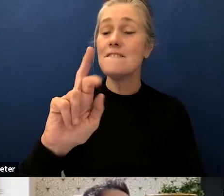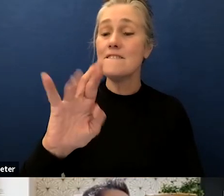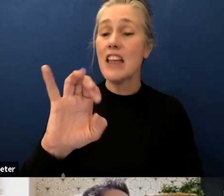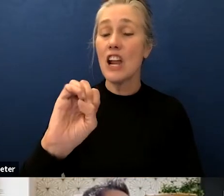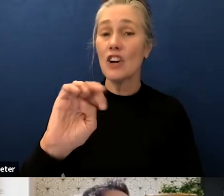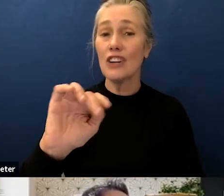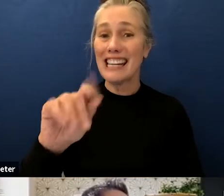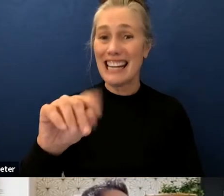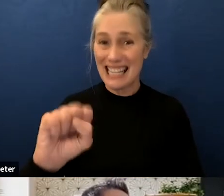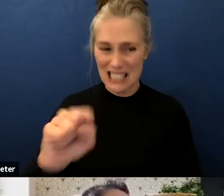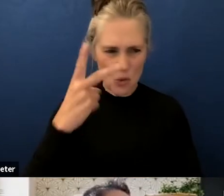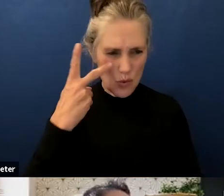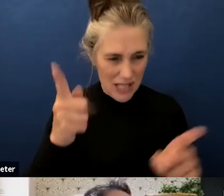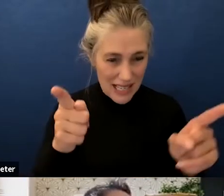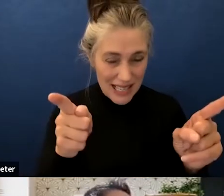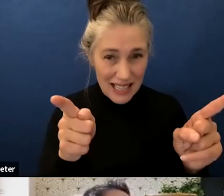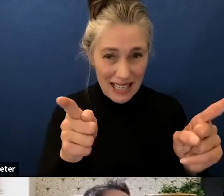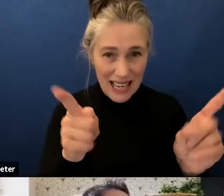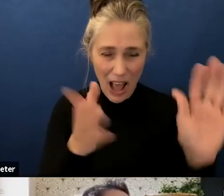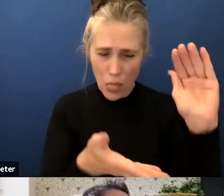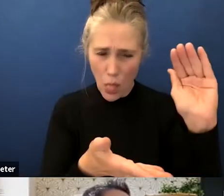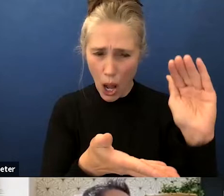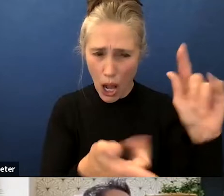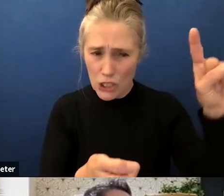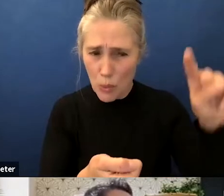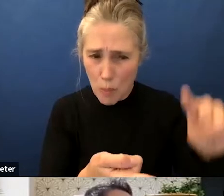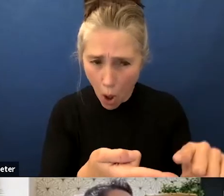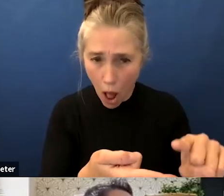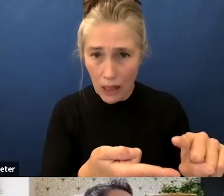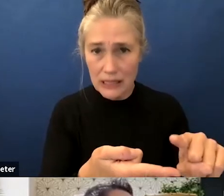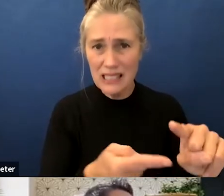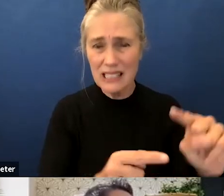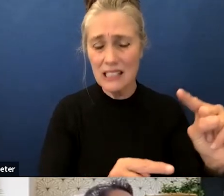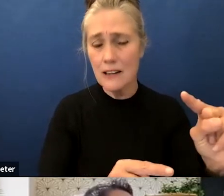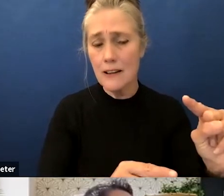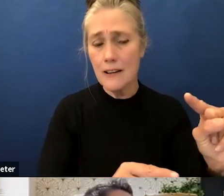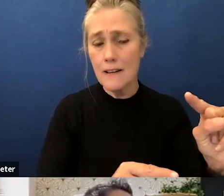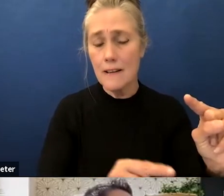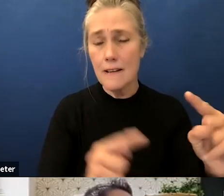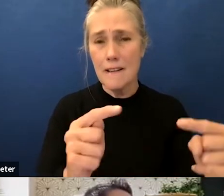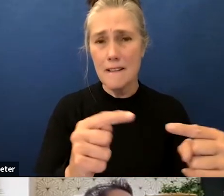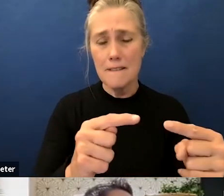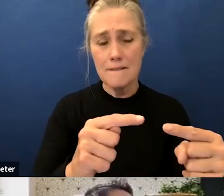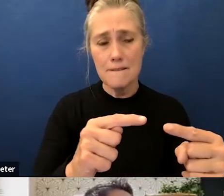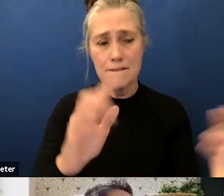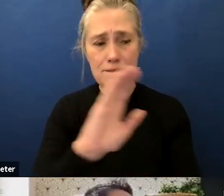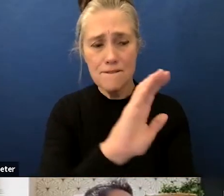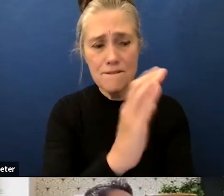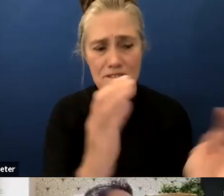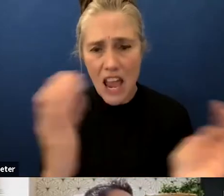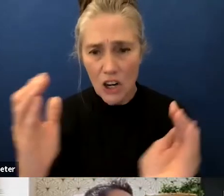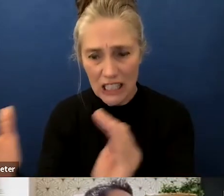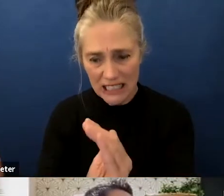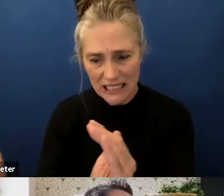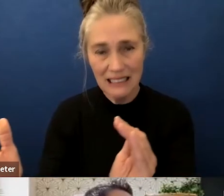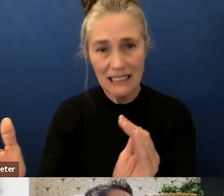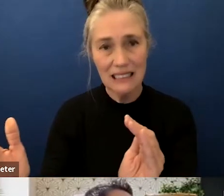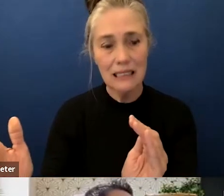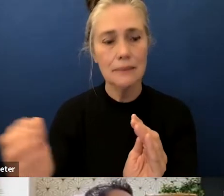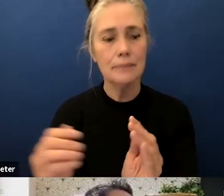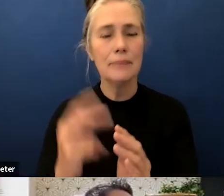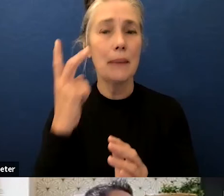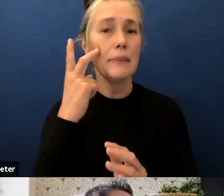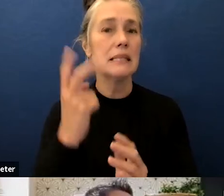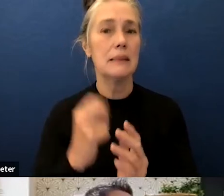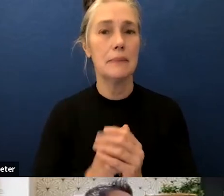smallest uh variance in this case let's just say um where is